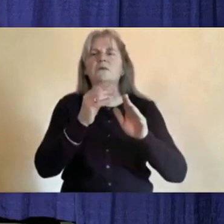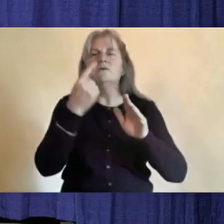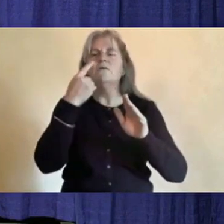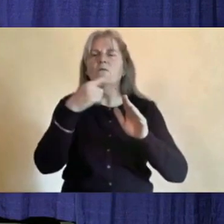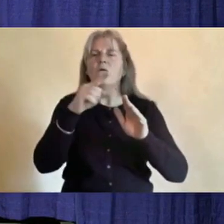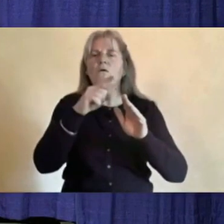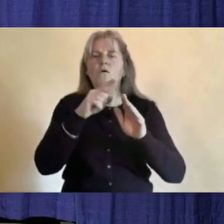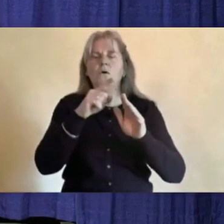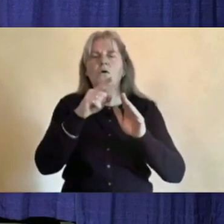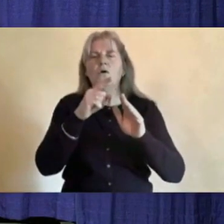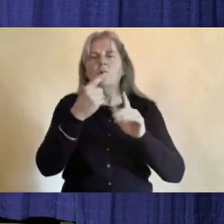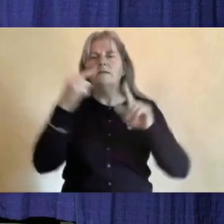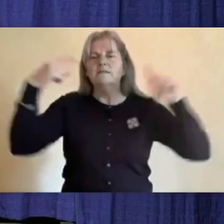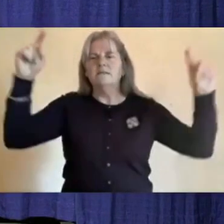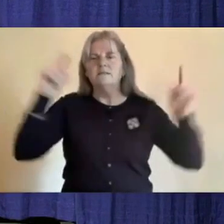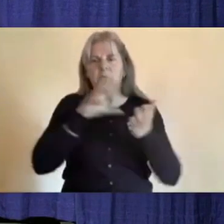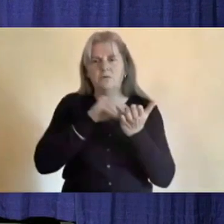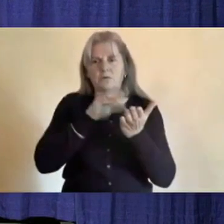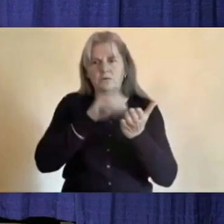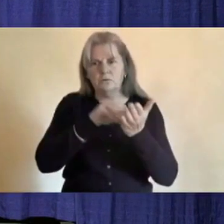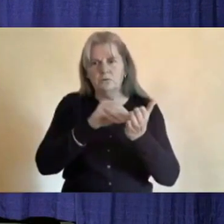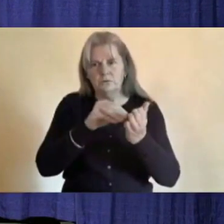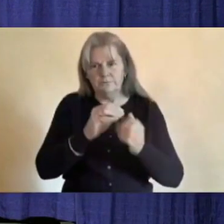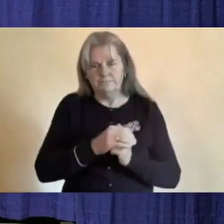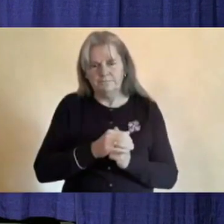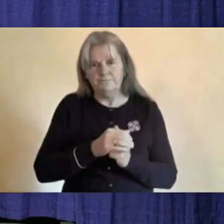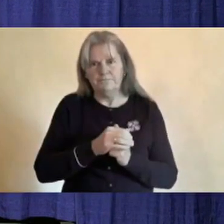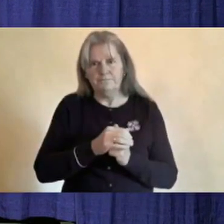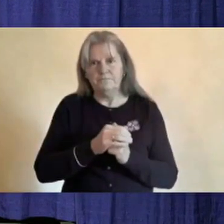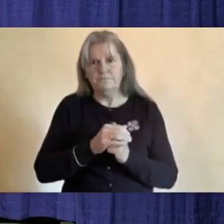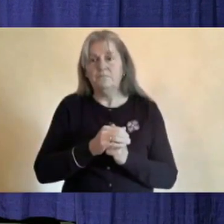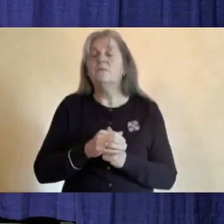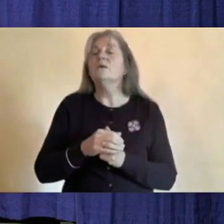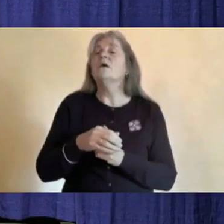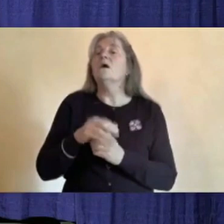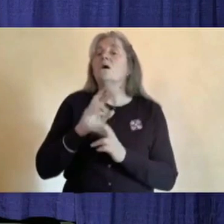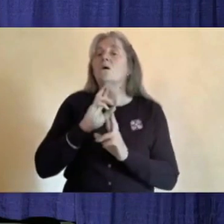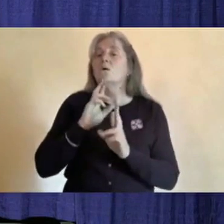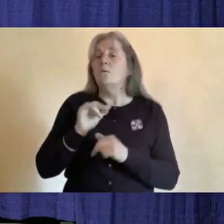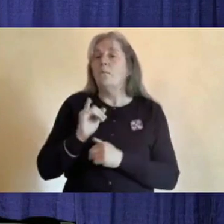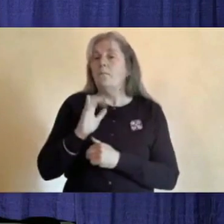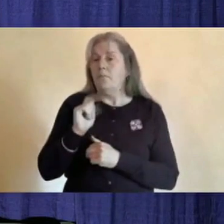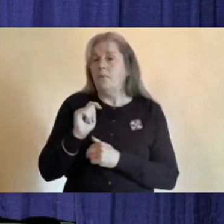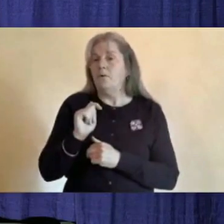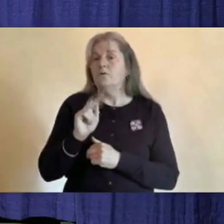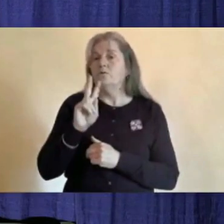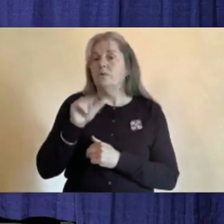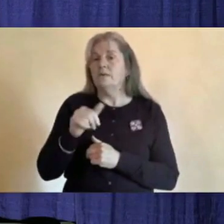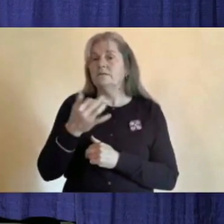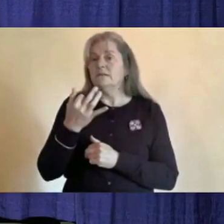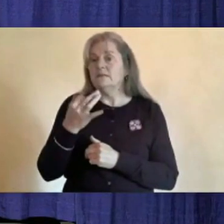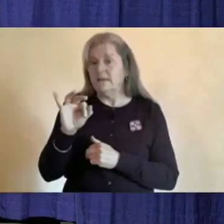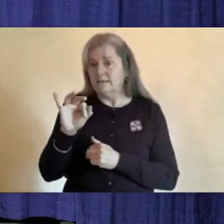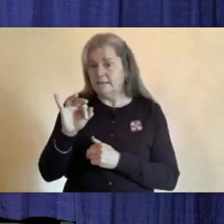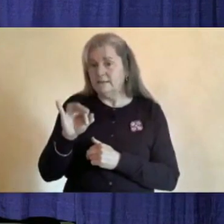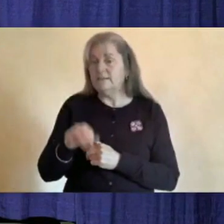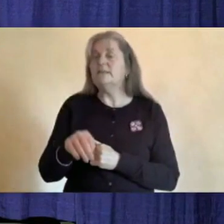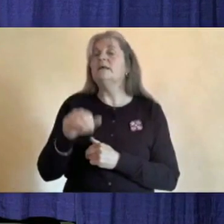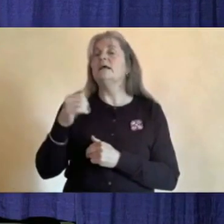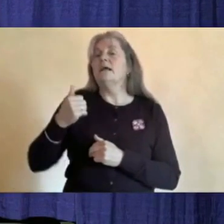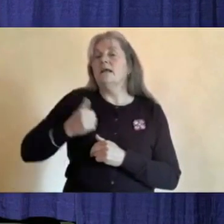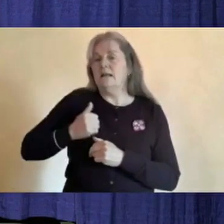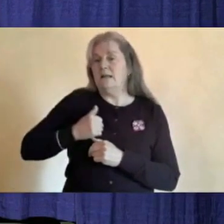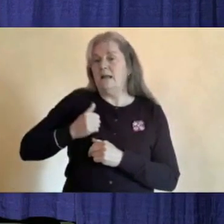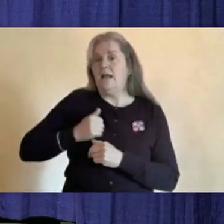The Auditor General's report in 2019 recommended that we review our inclusive and special